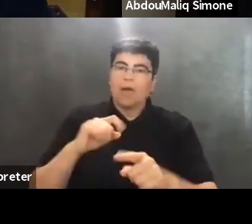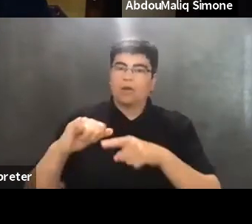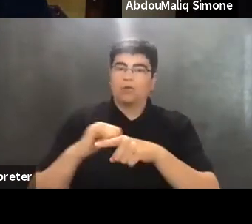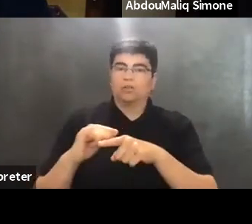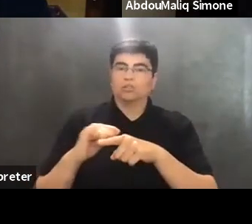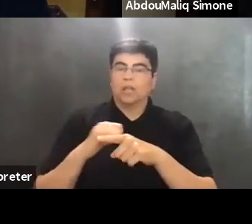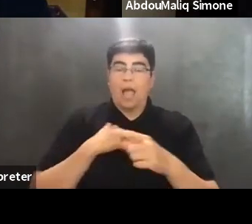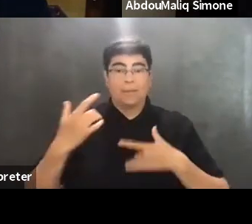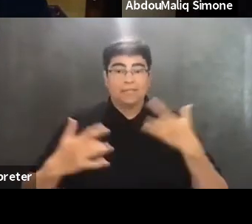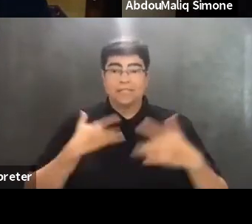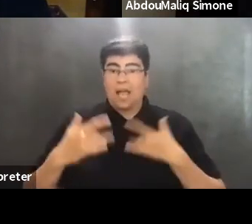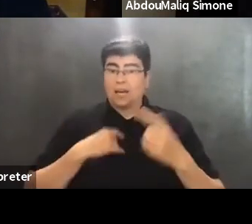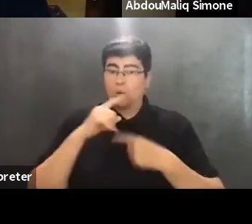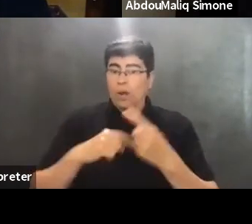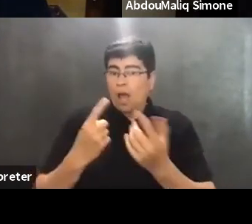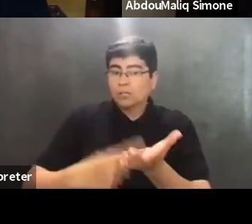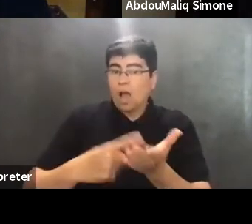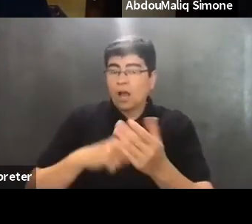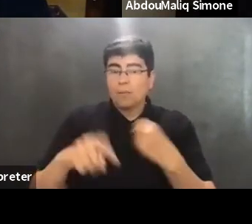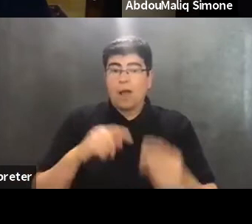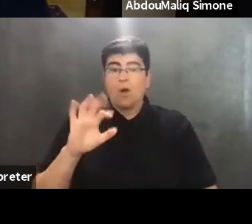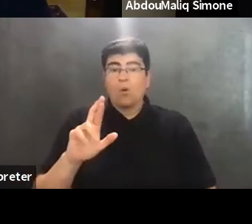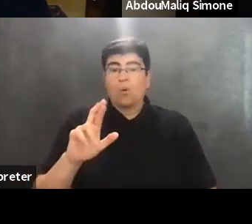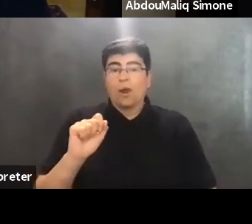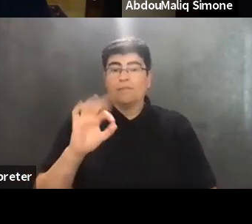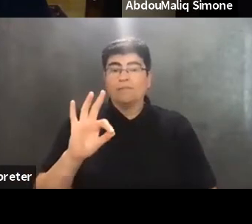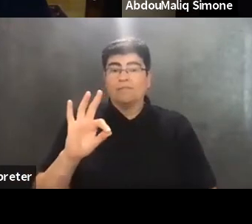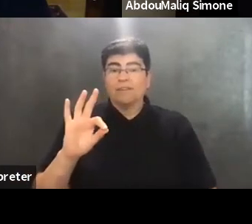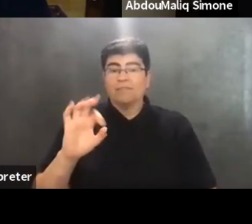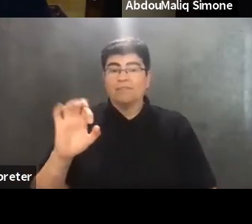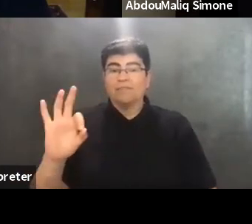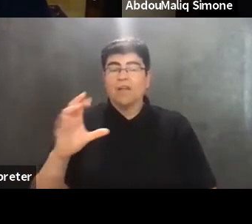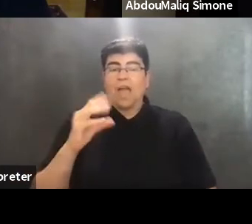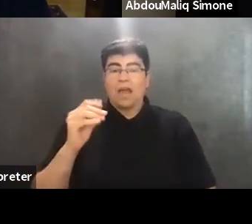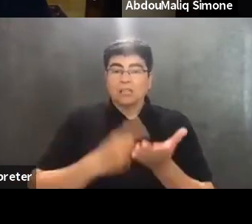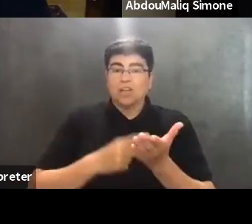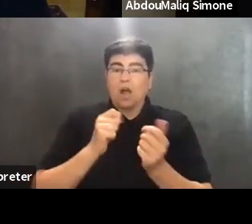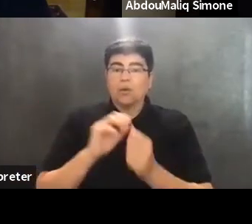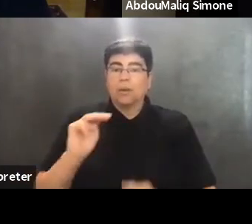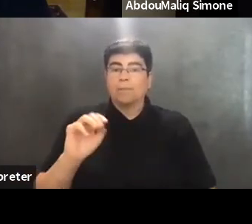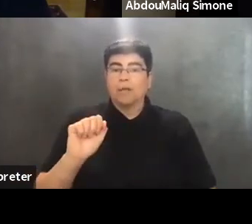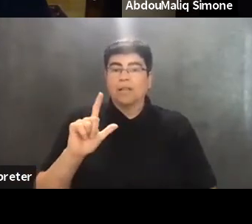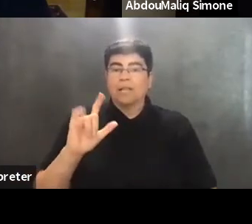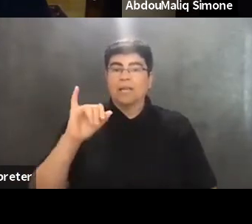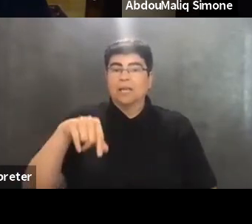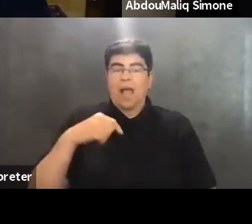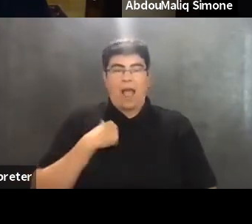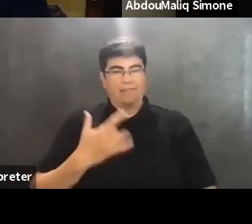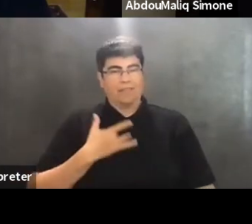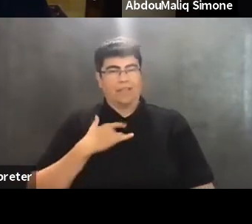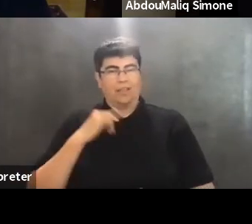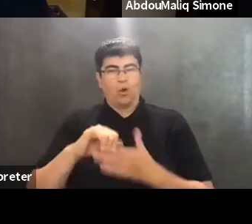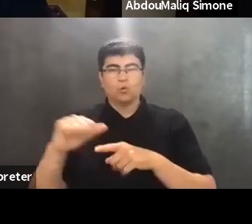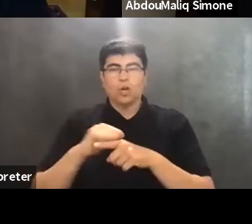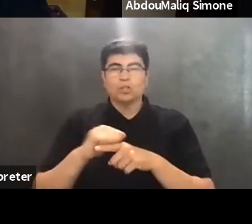I'm excited whenever I talk to Rafif and whenever I talk to Malik, because I'm feeling the rehearsals that people have